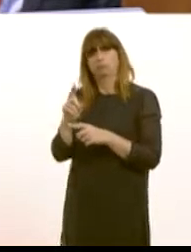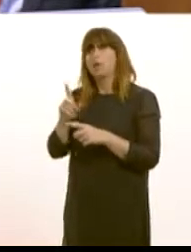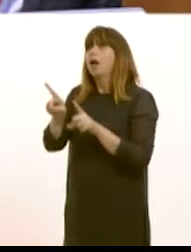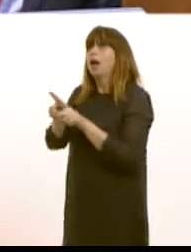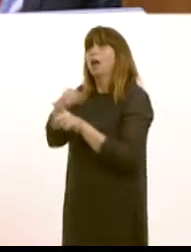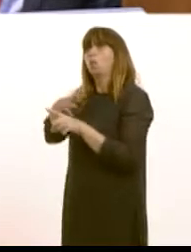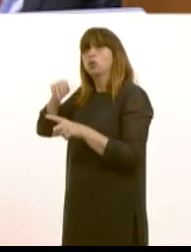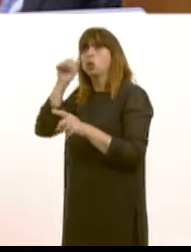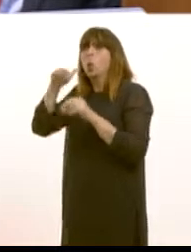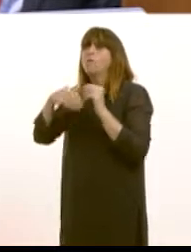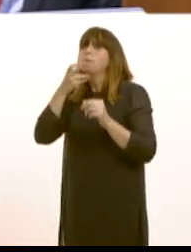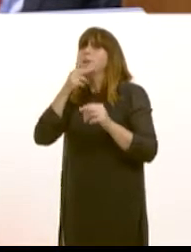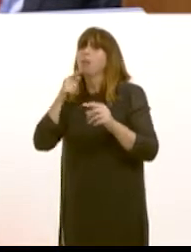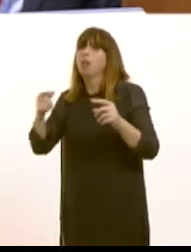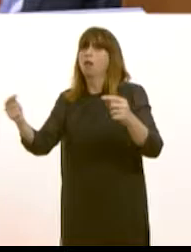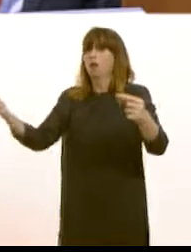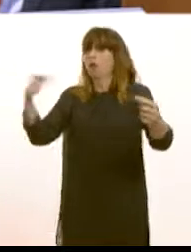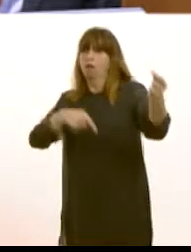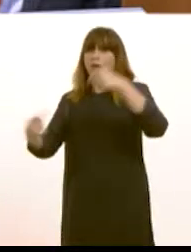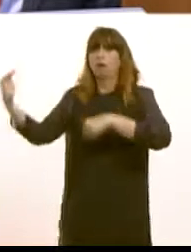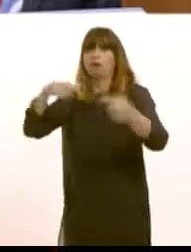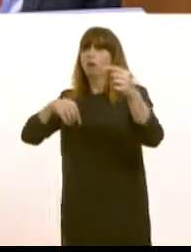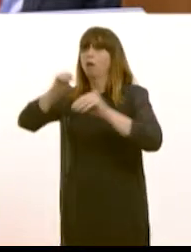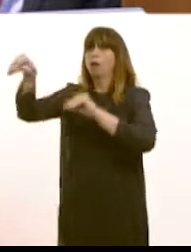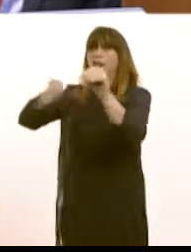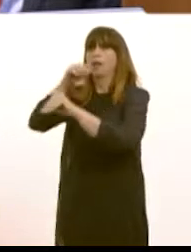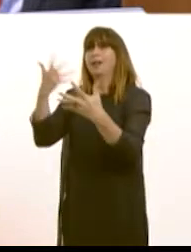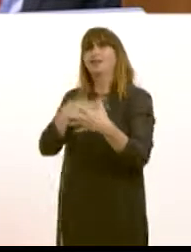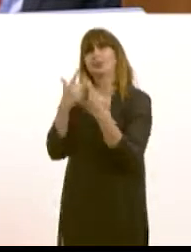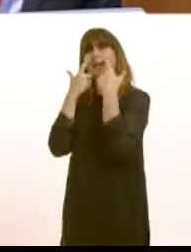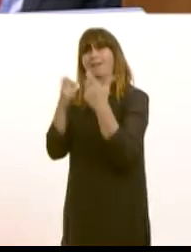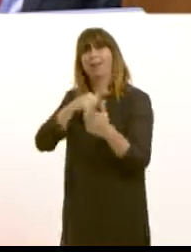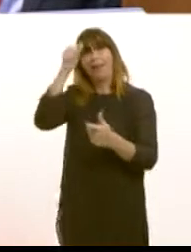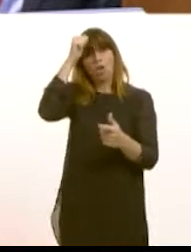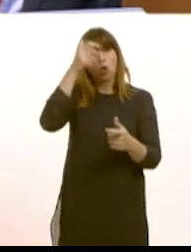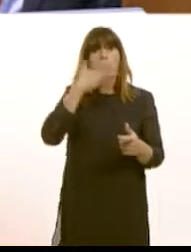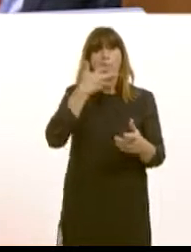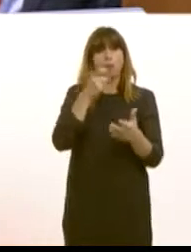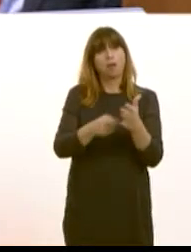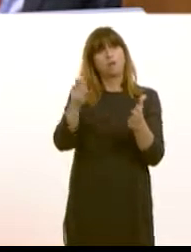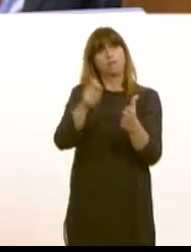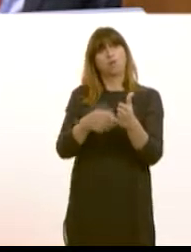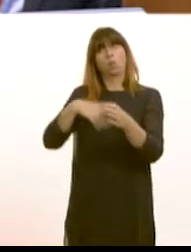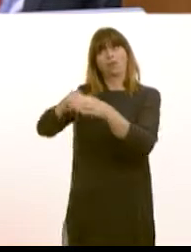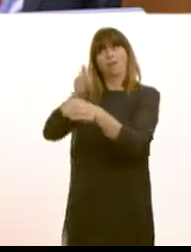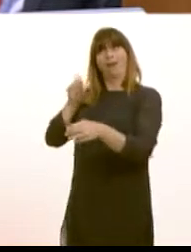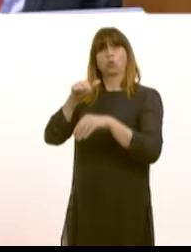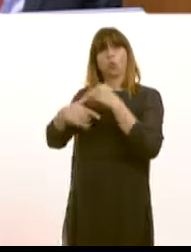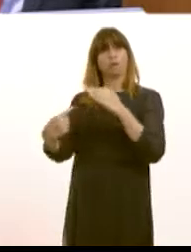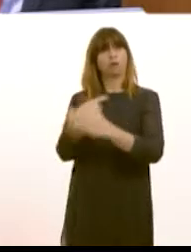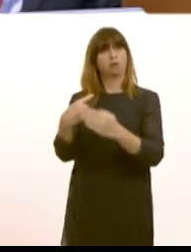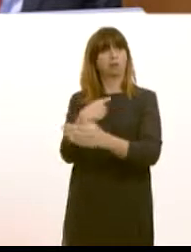that many, many people voted to leave because of that issue and that needs to be handled carefully in terms of the public view.